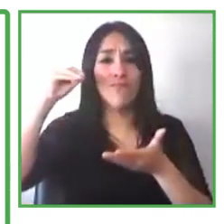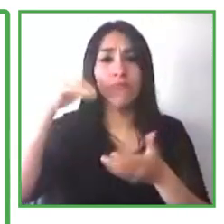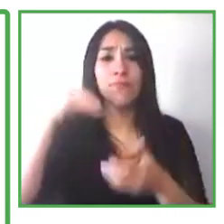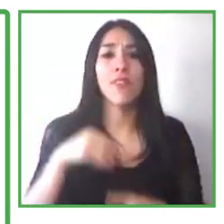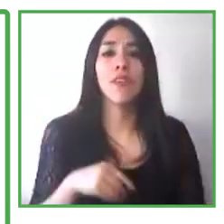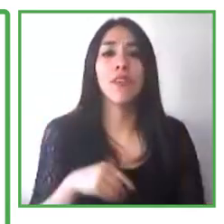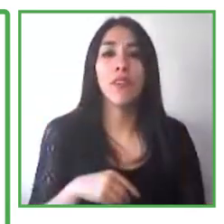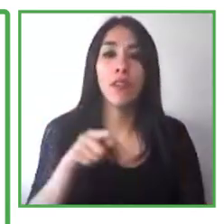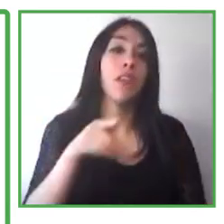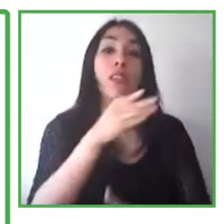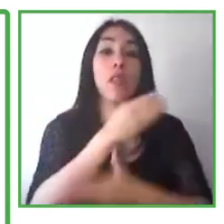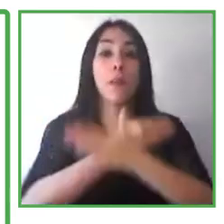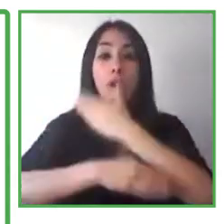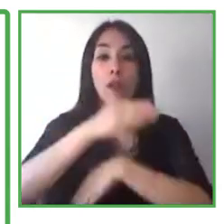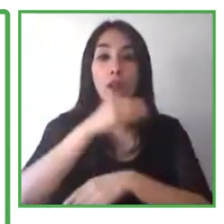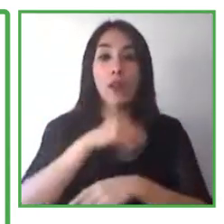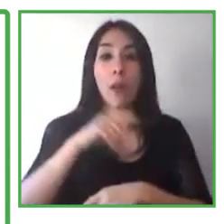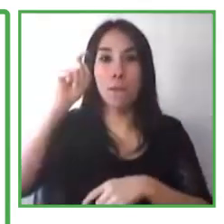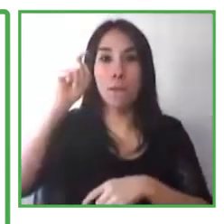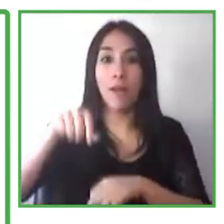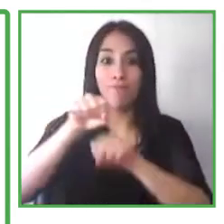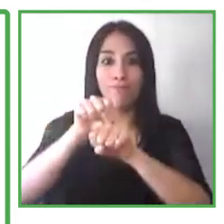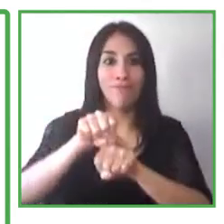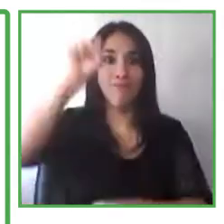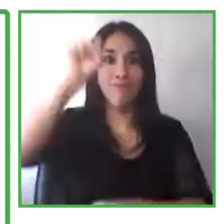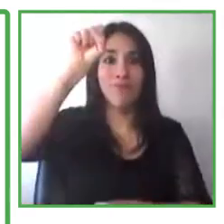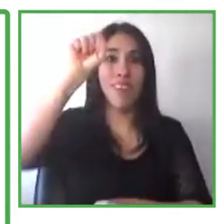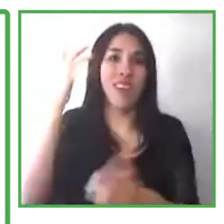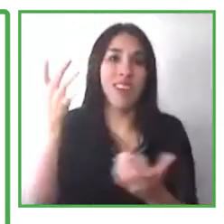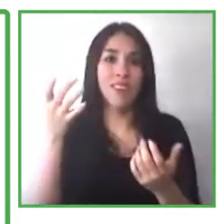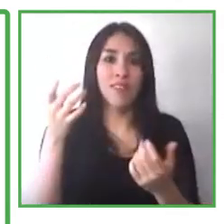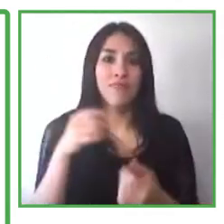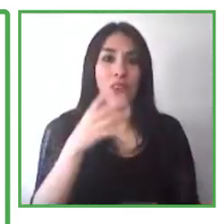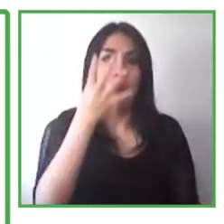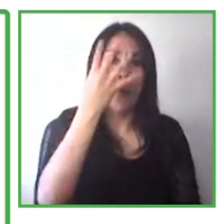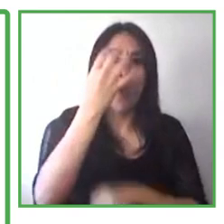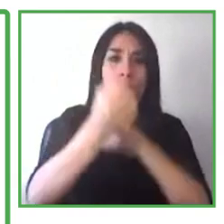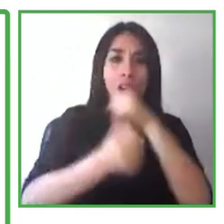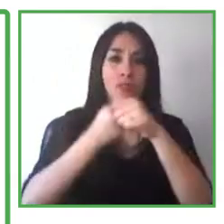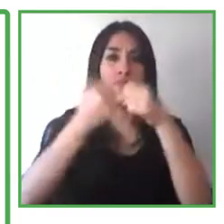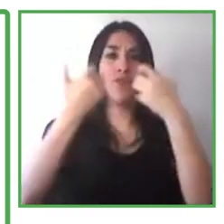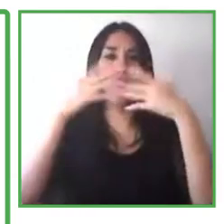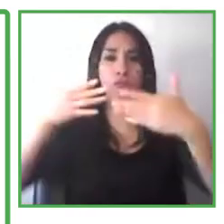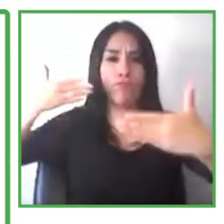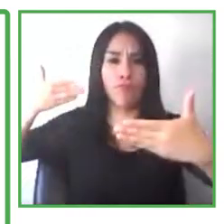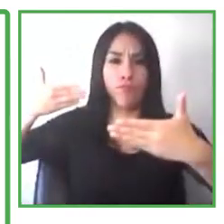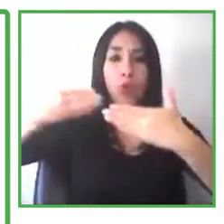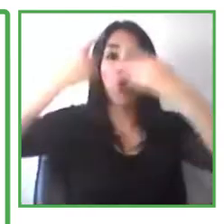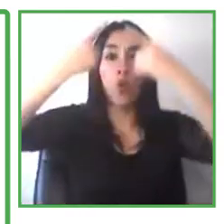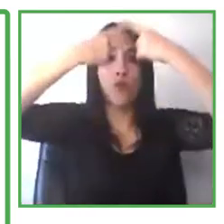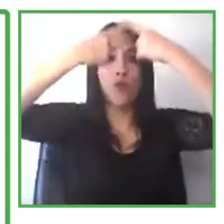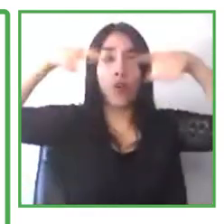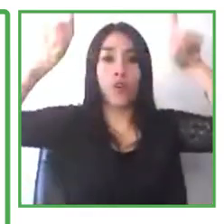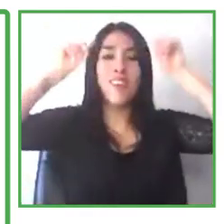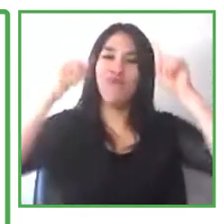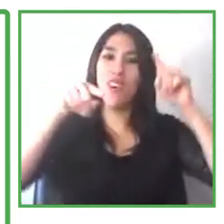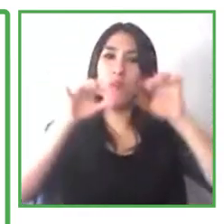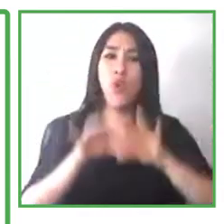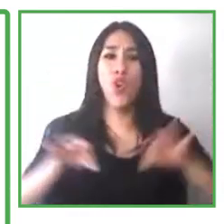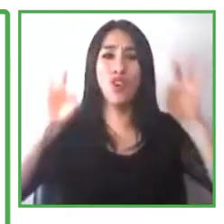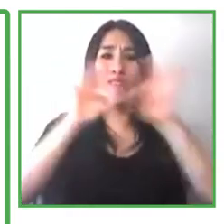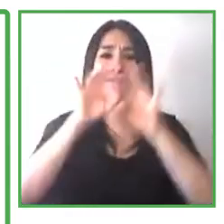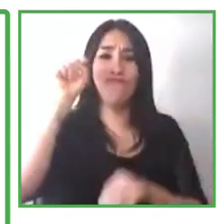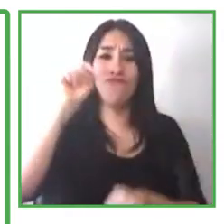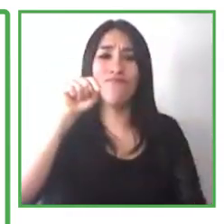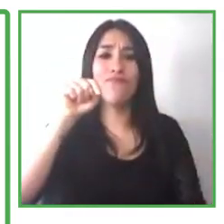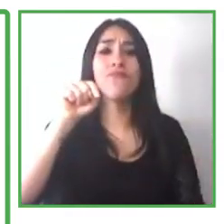degree from a university and any full-time work experience, which really limits the talent pool. This is the